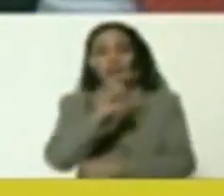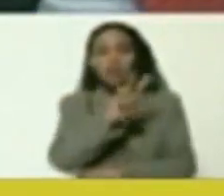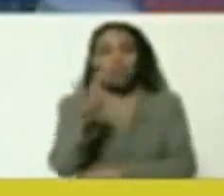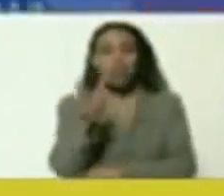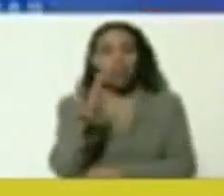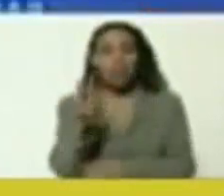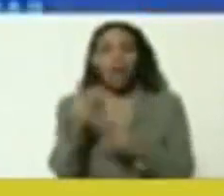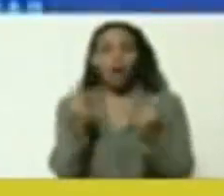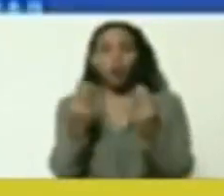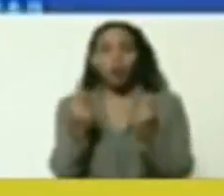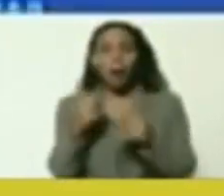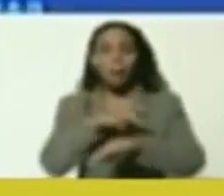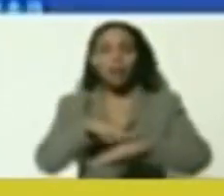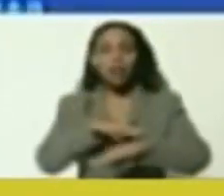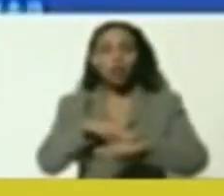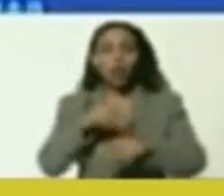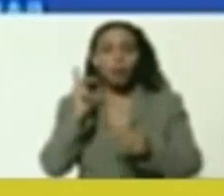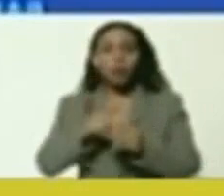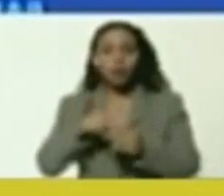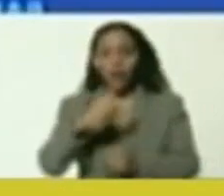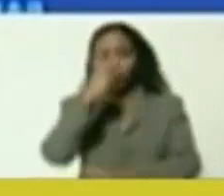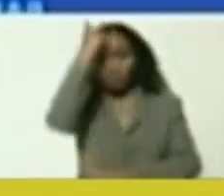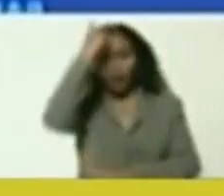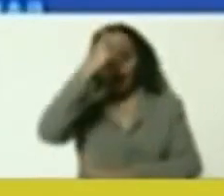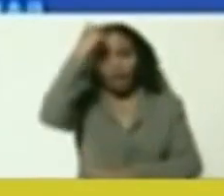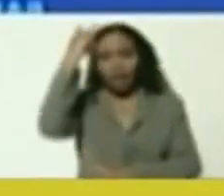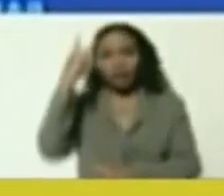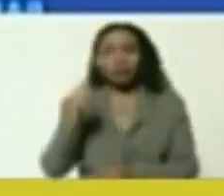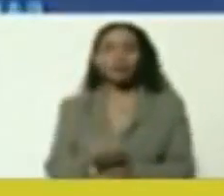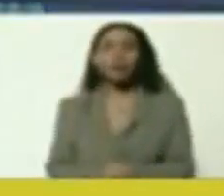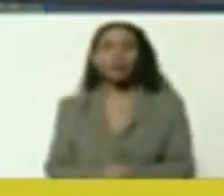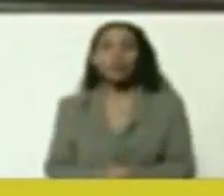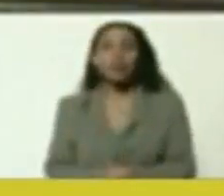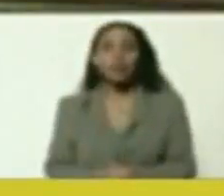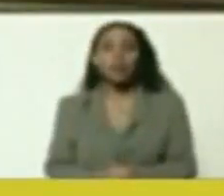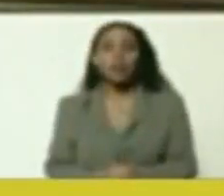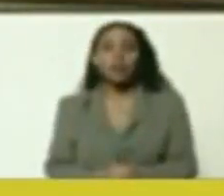Mr. of Economy, the Oil Minister,